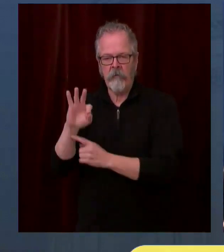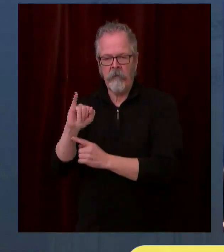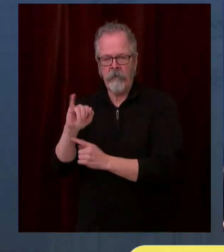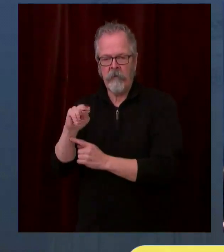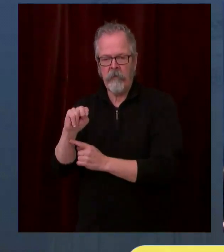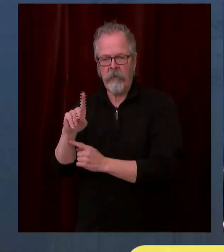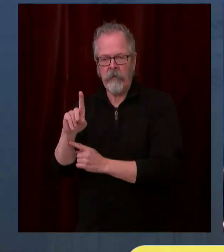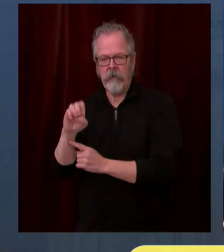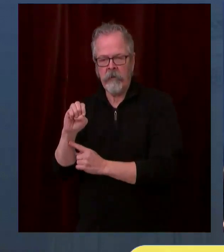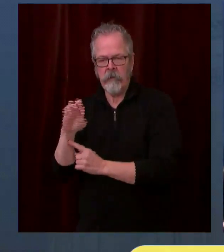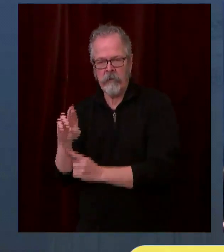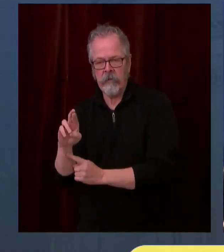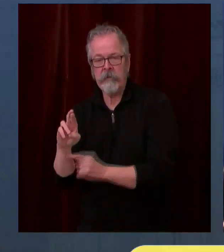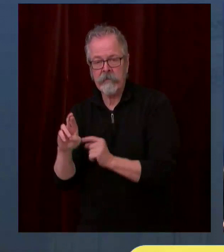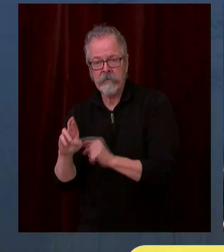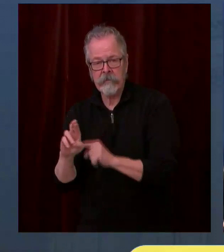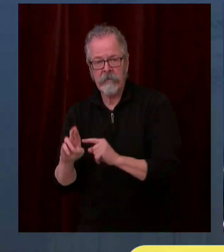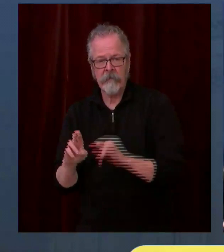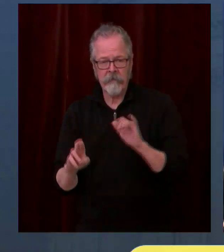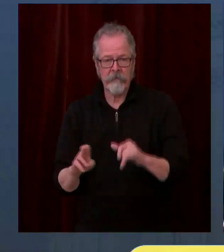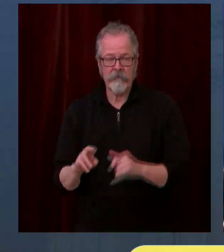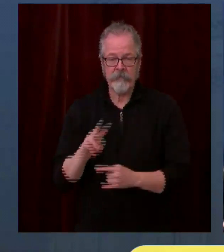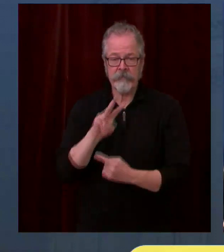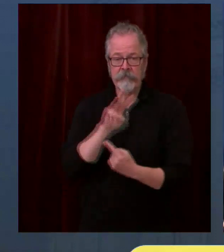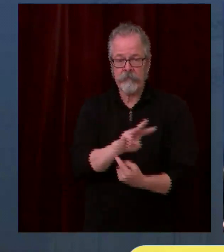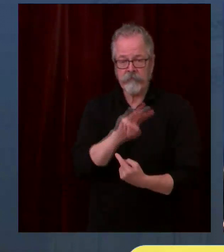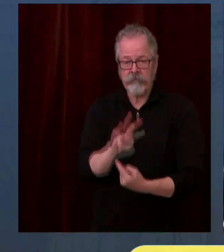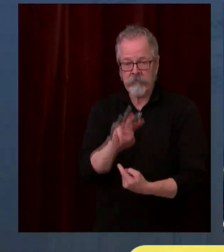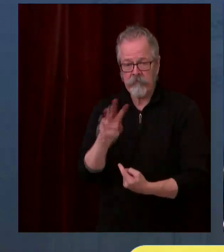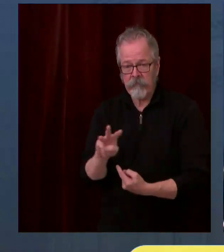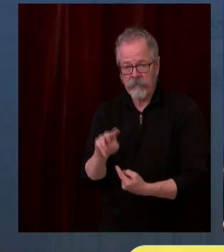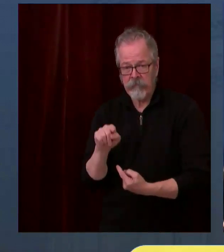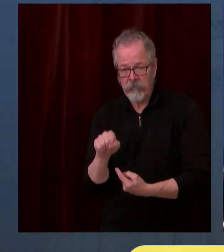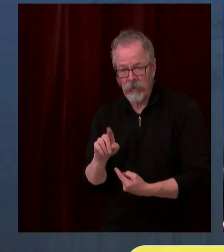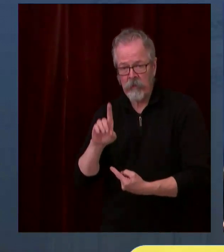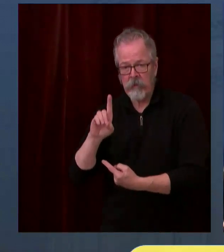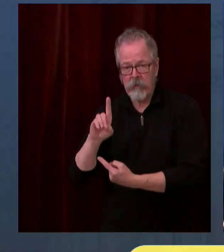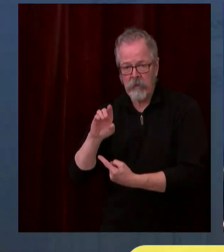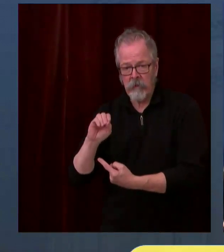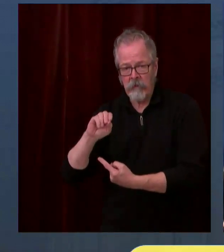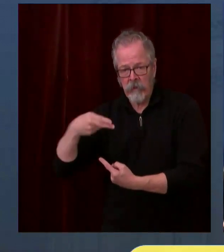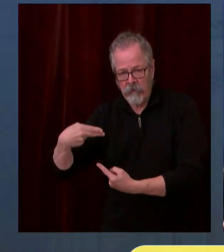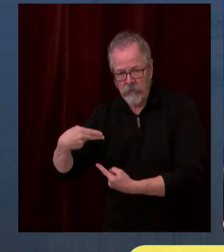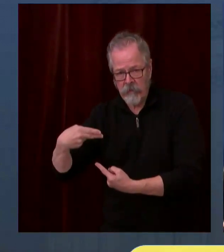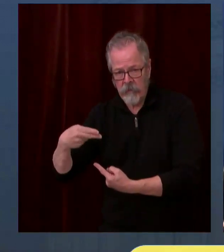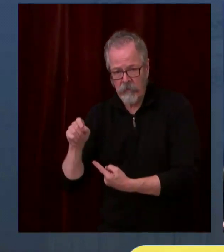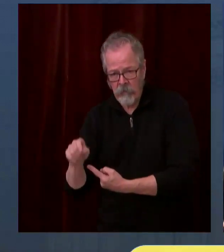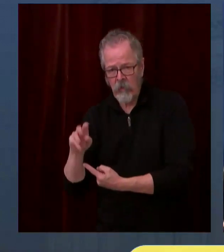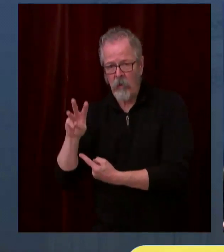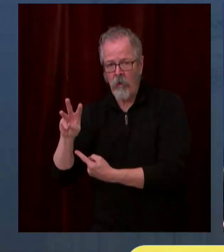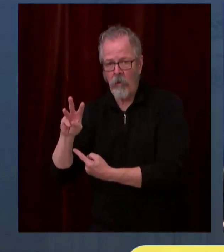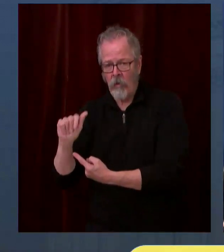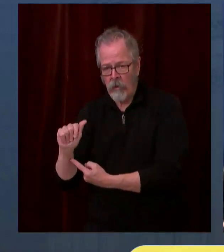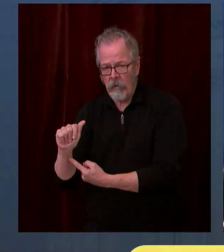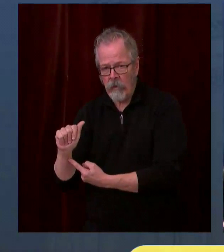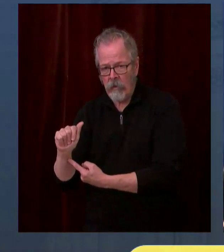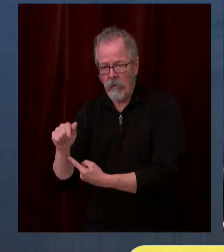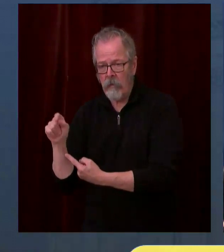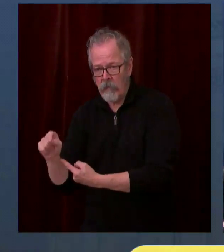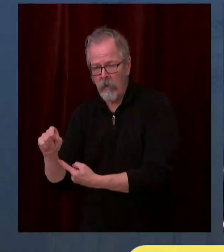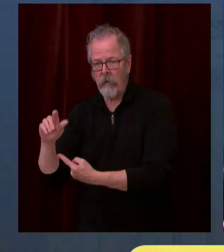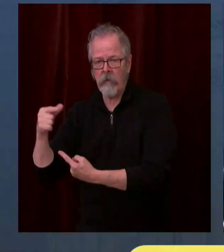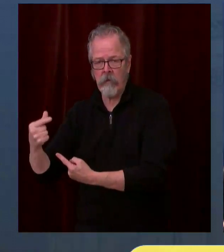is a form,